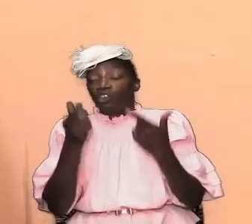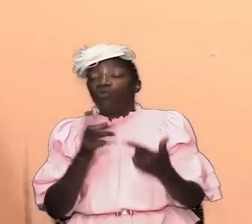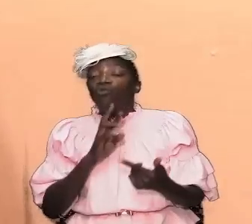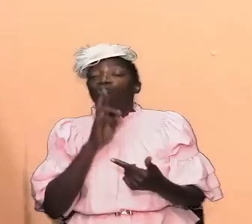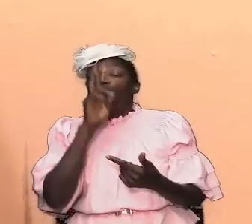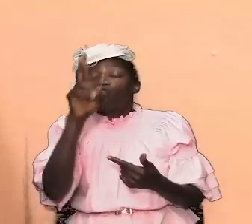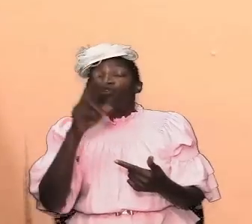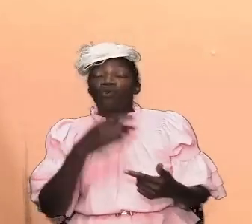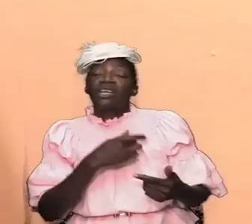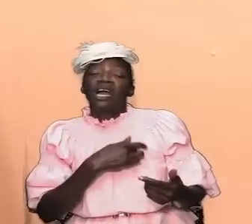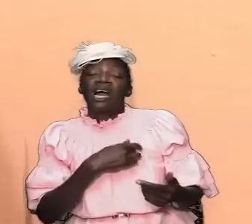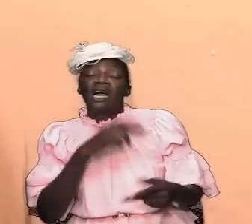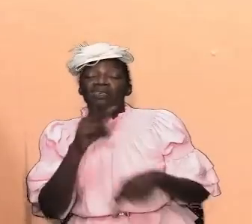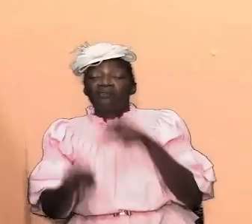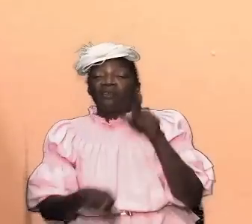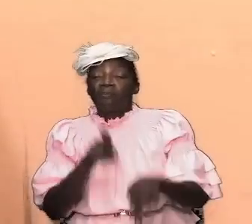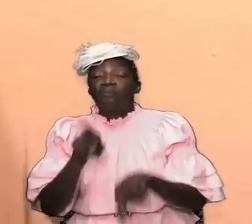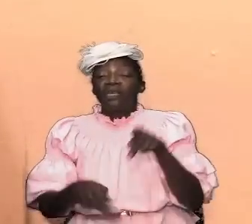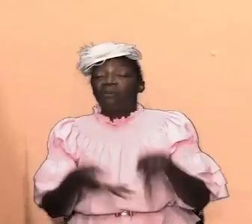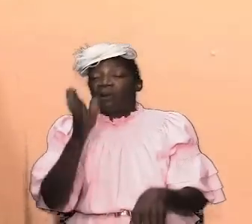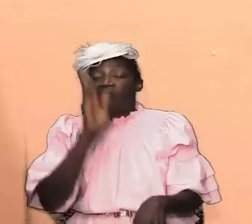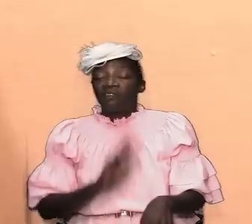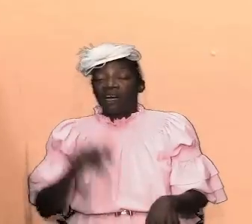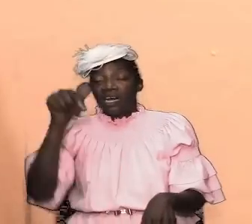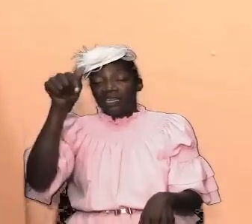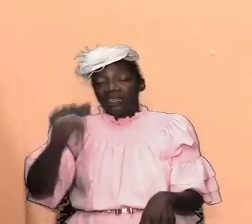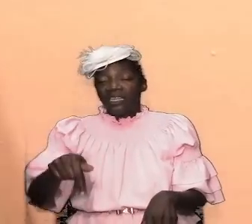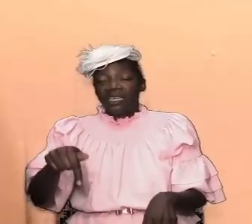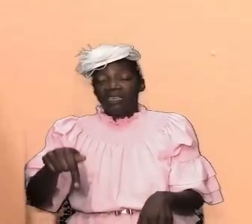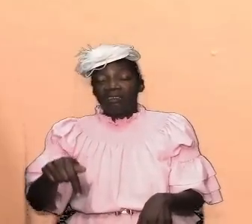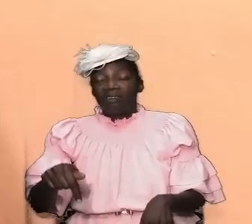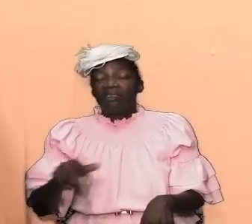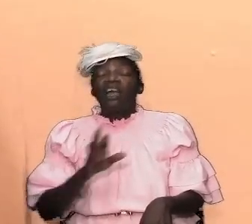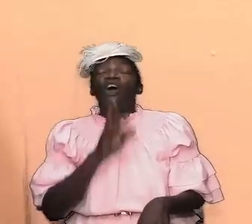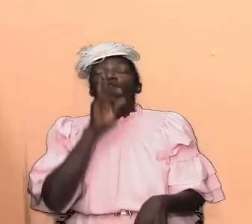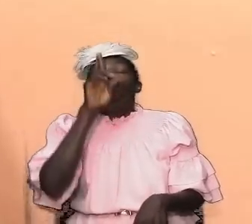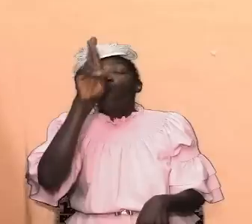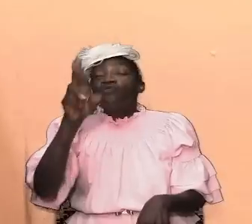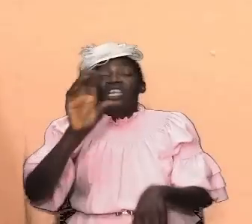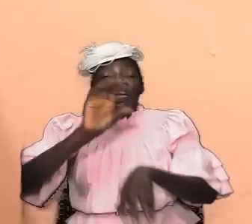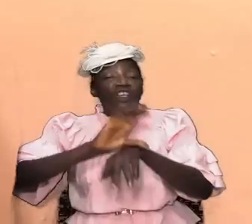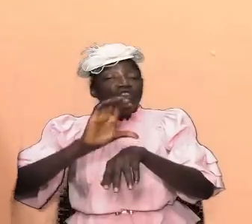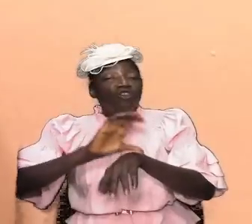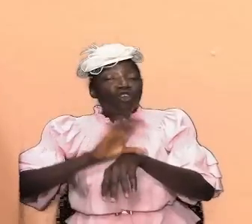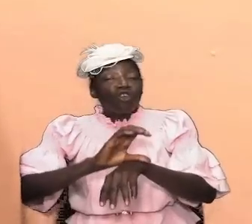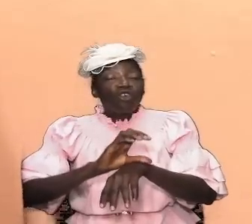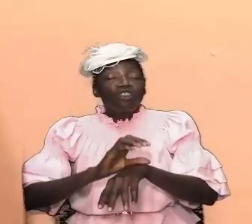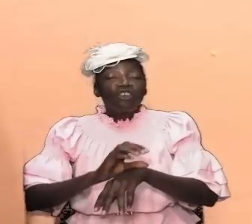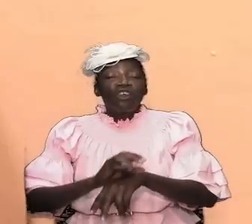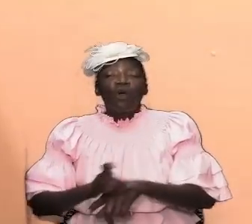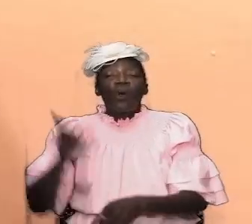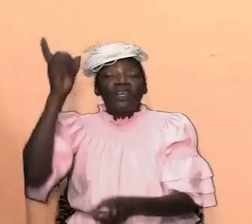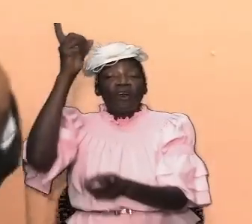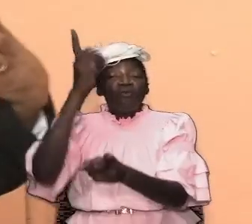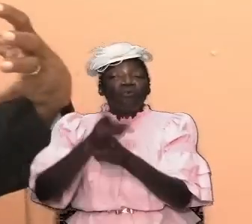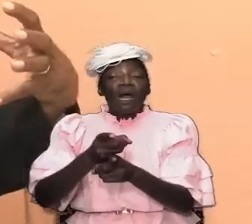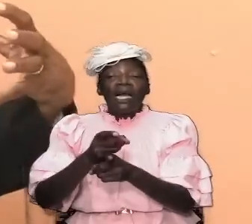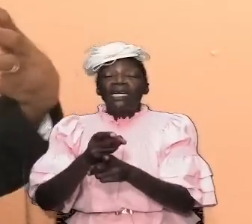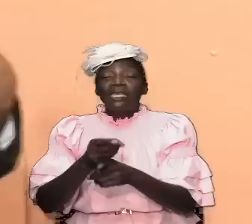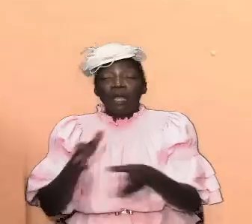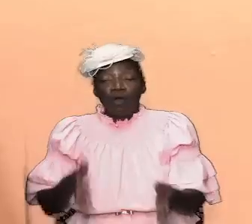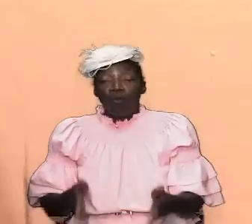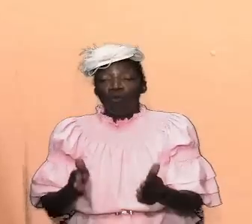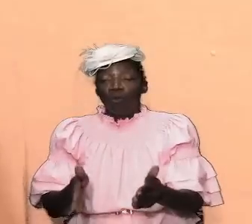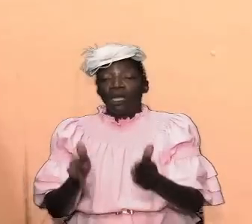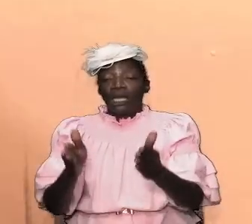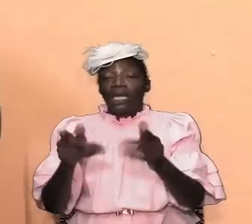hearts of the people of god that this thing is real and we are on the right track and i want to